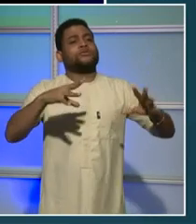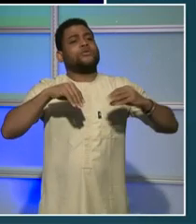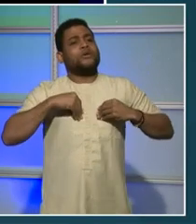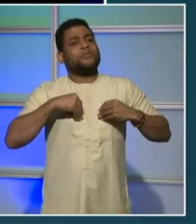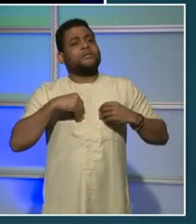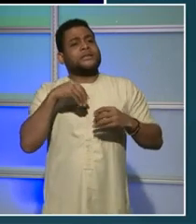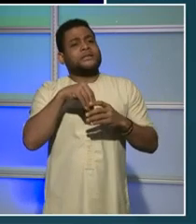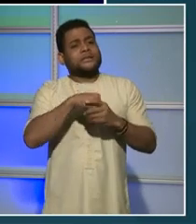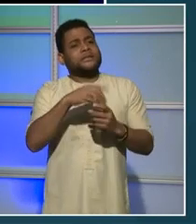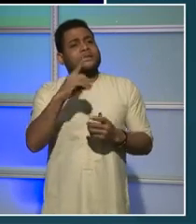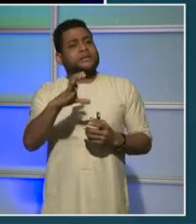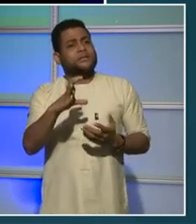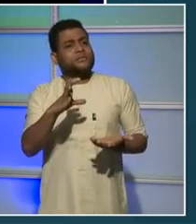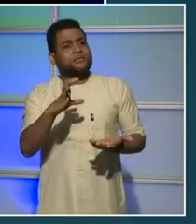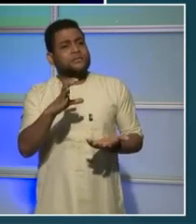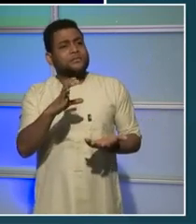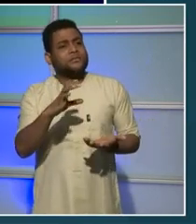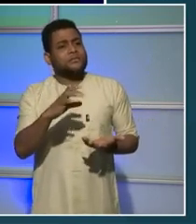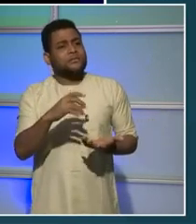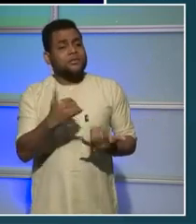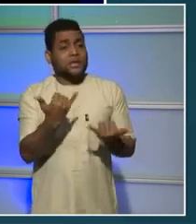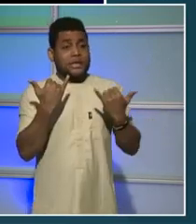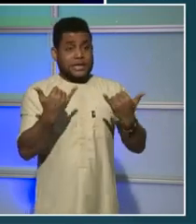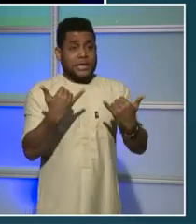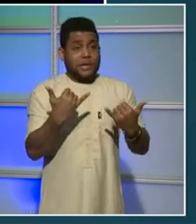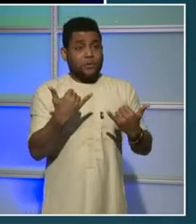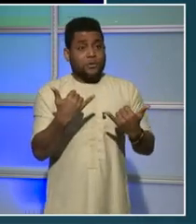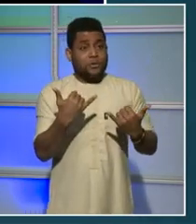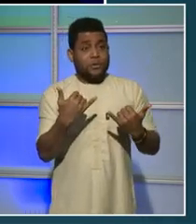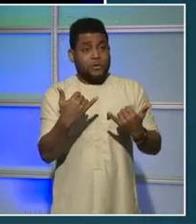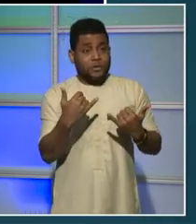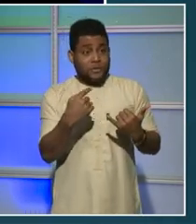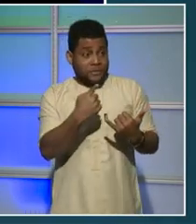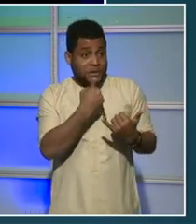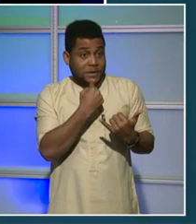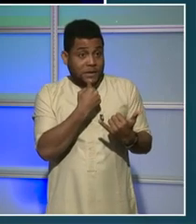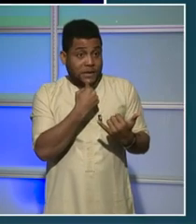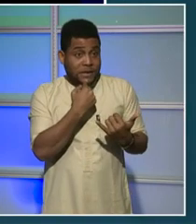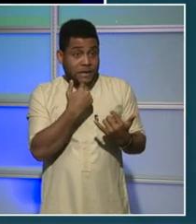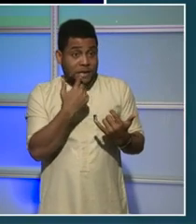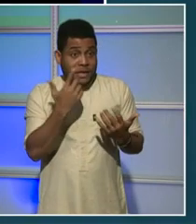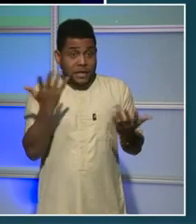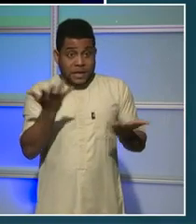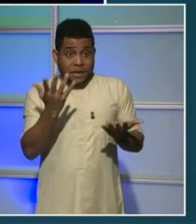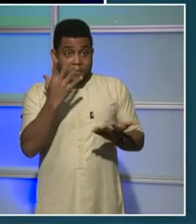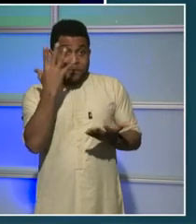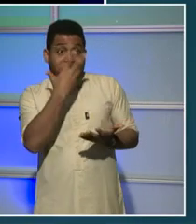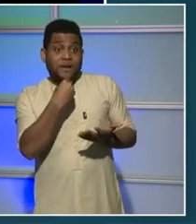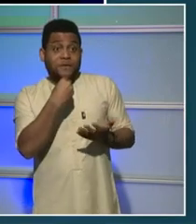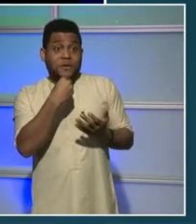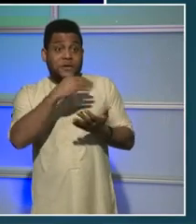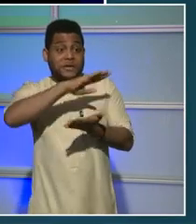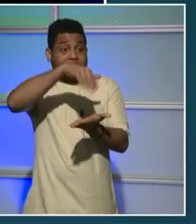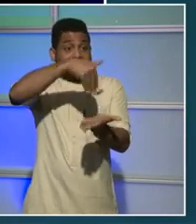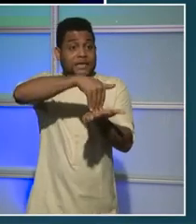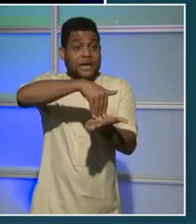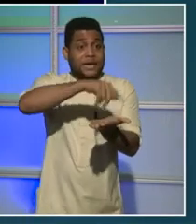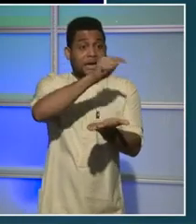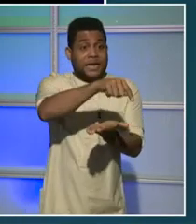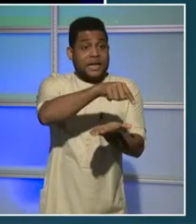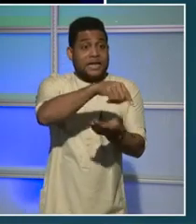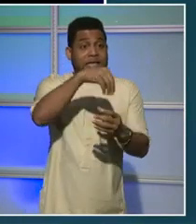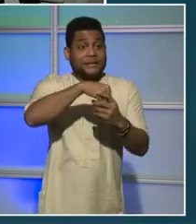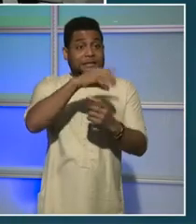Wayne delivered his remarks from in front of a beautiful center in Ward 8, 801 Men's East Shelter,